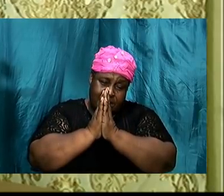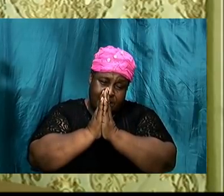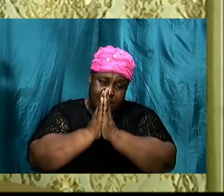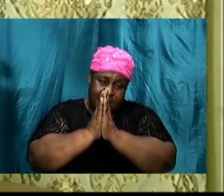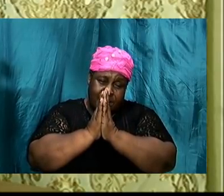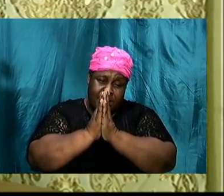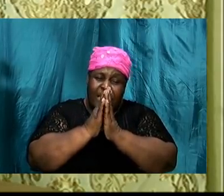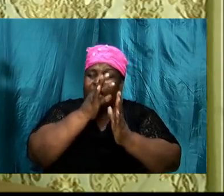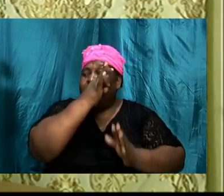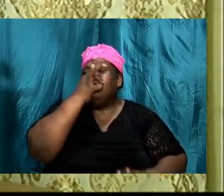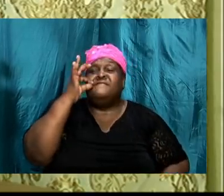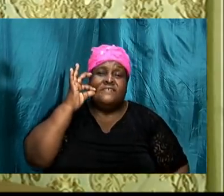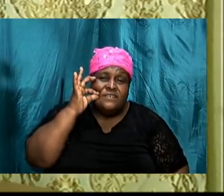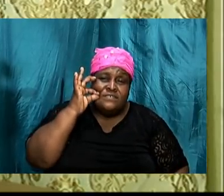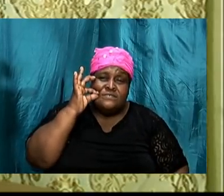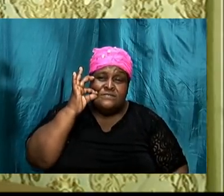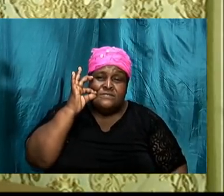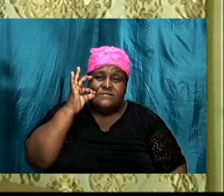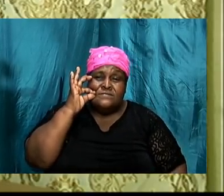a fasted